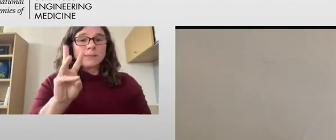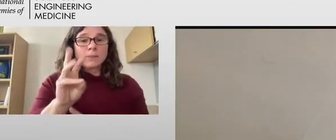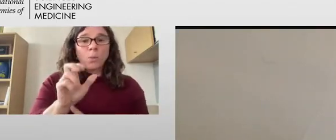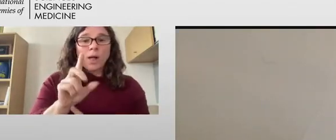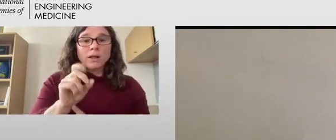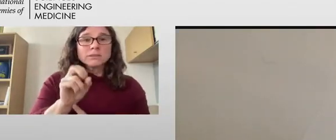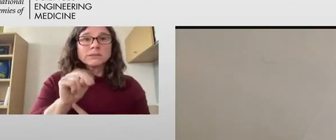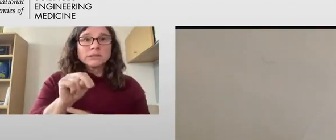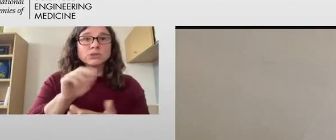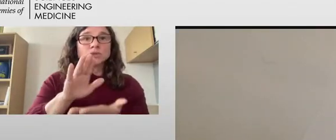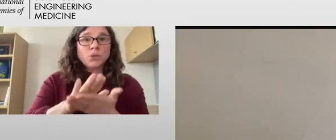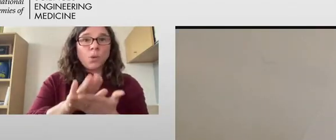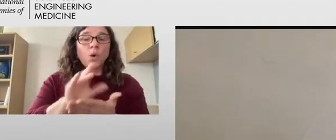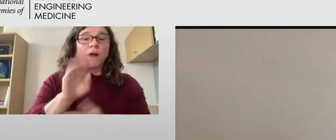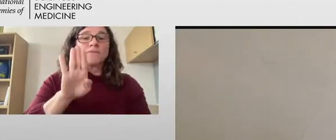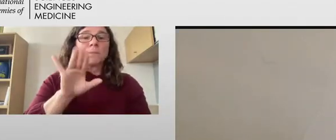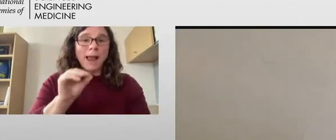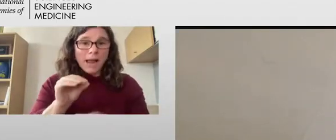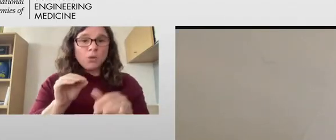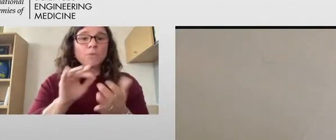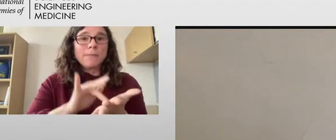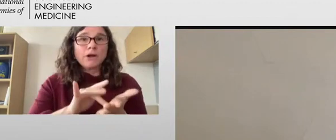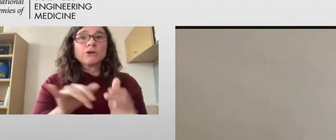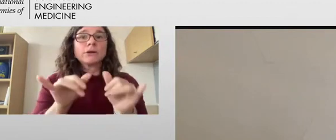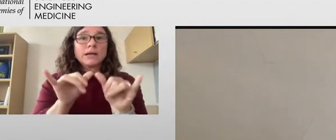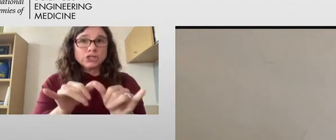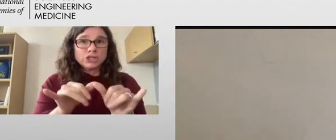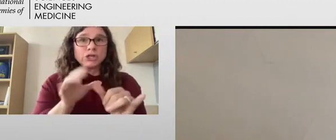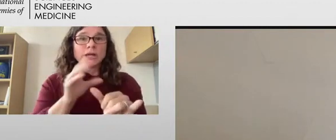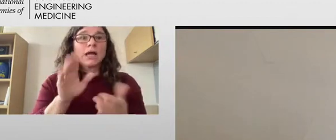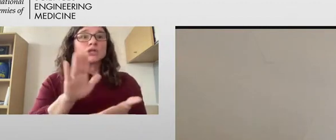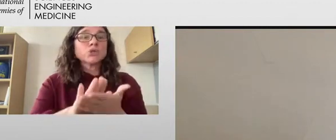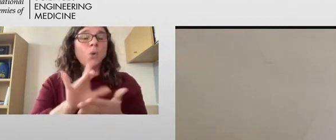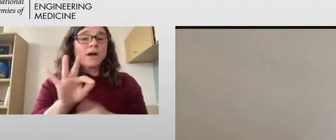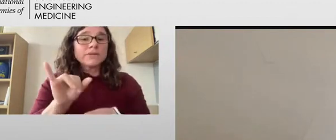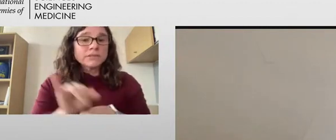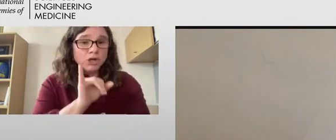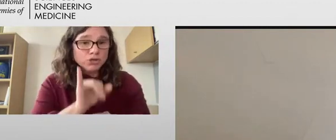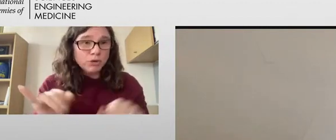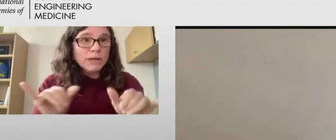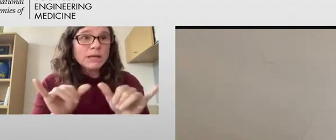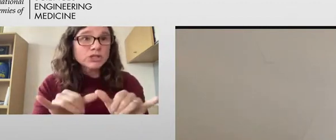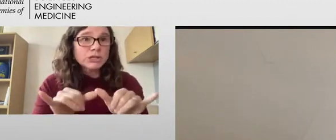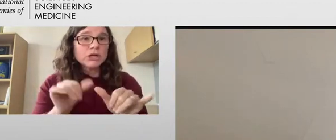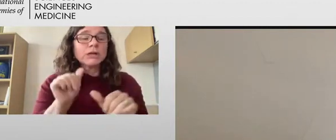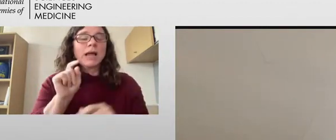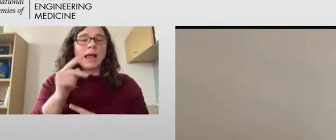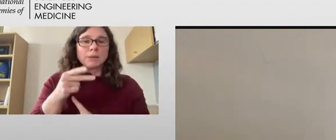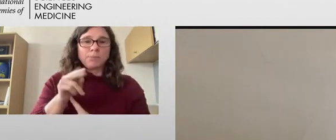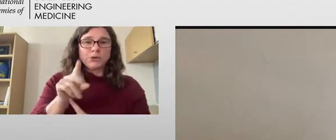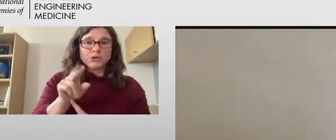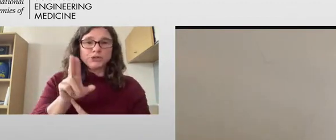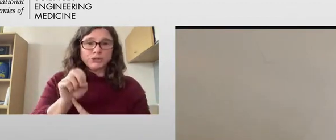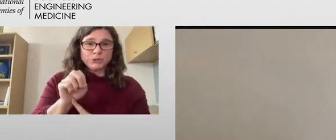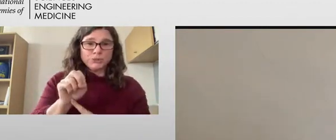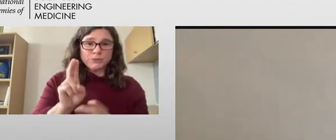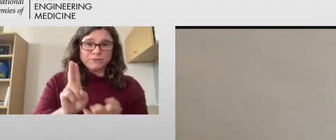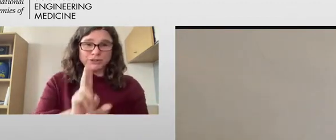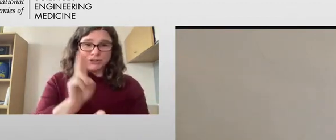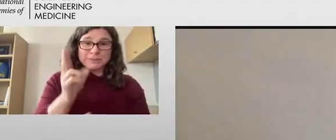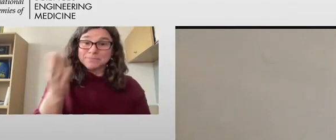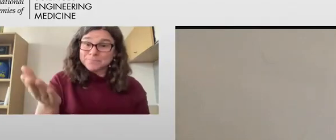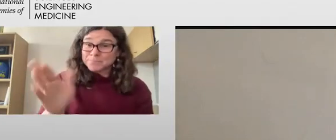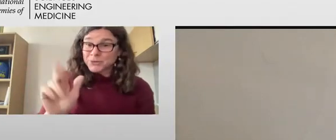He practices at the Weldon School of Biomedical Engineering and the School of Industrial